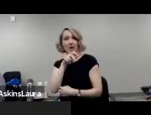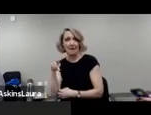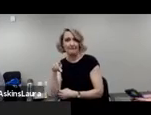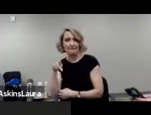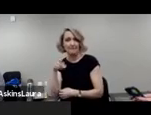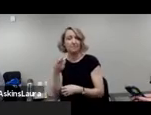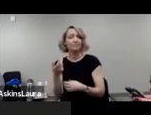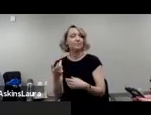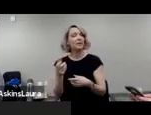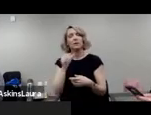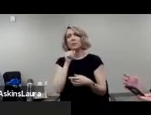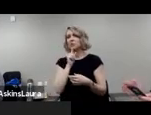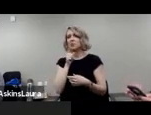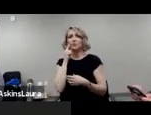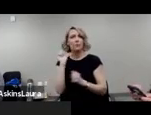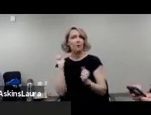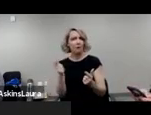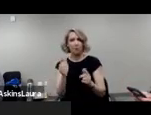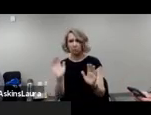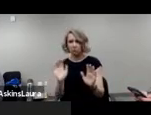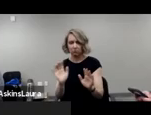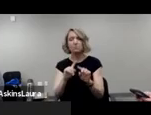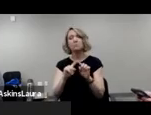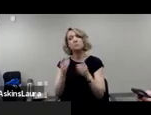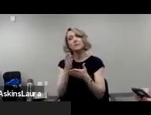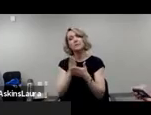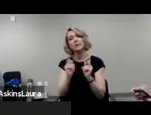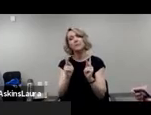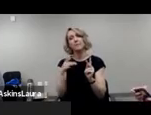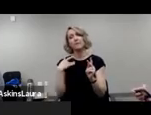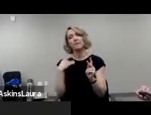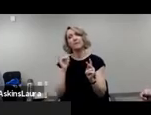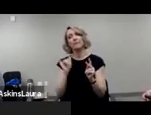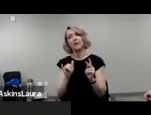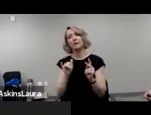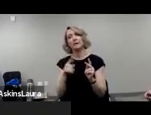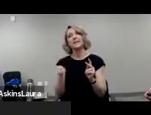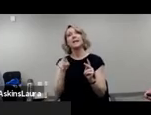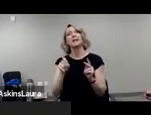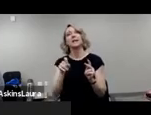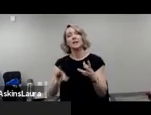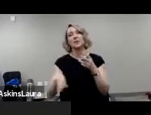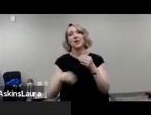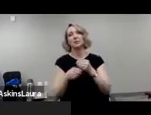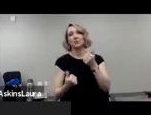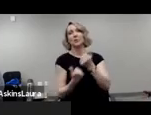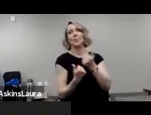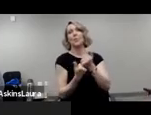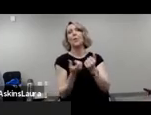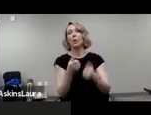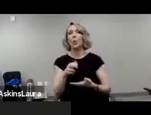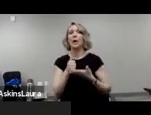That wasn't necessarily true for everyone. But some people felt like they really needed the help and support.